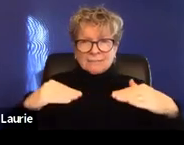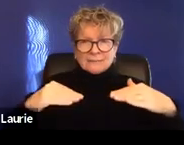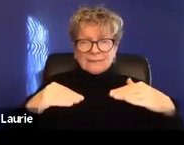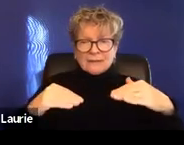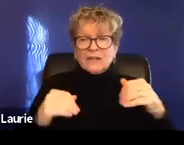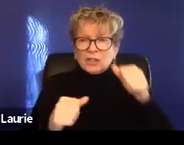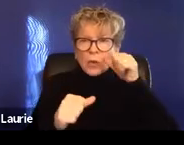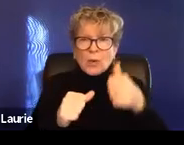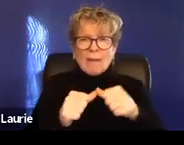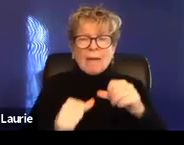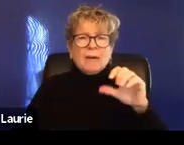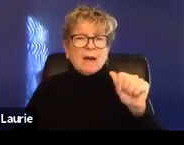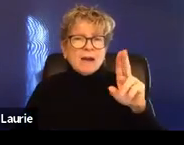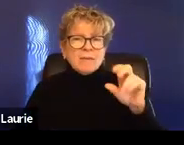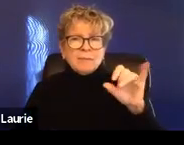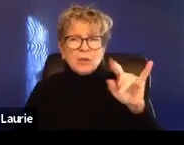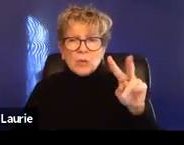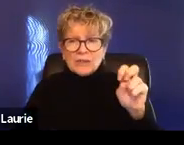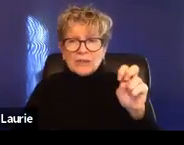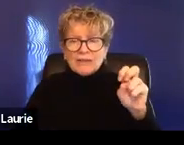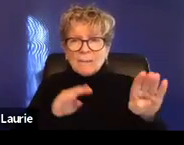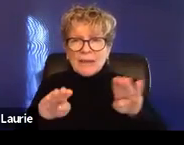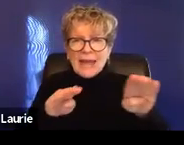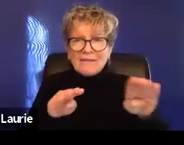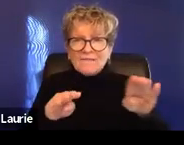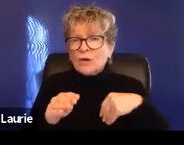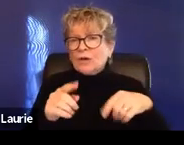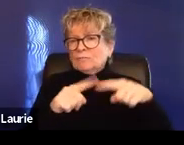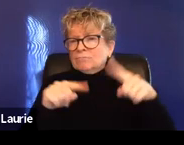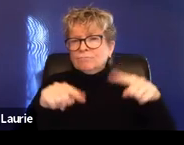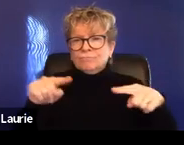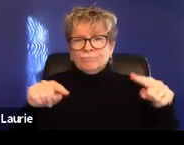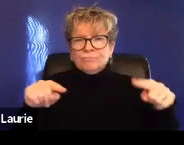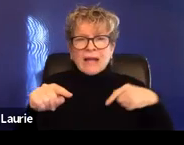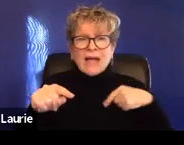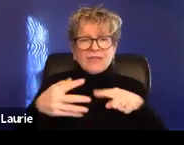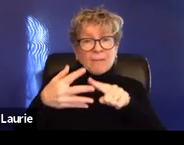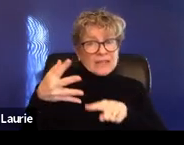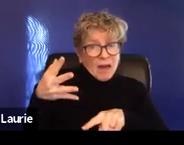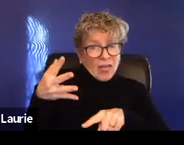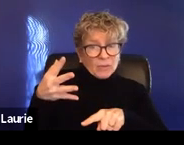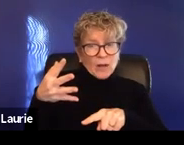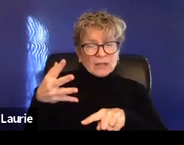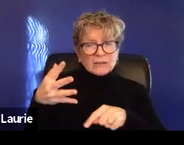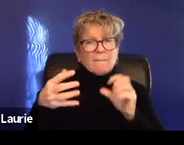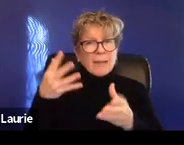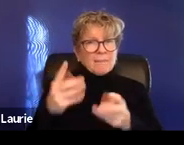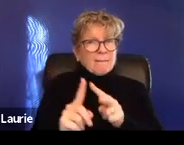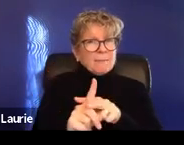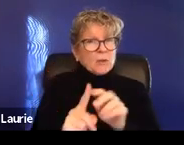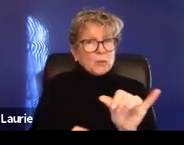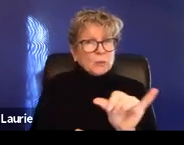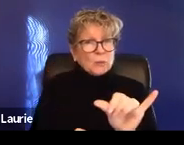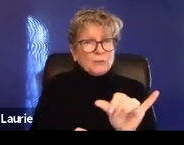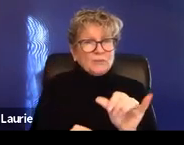behavior, it just covers a whole spectrum of behavior and it can fit many of these protection orders. Okay. Family